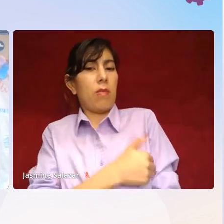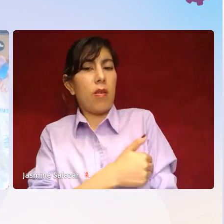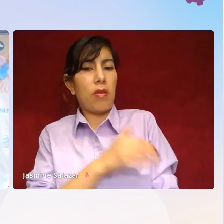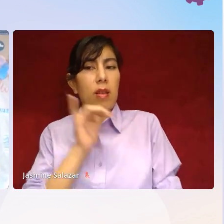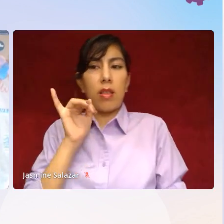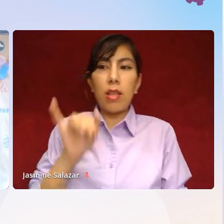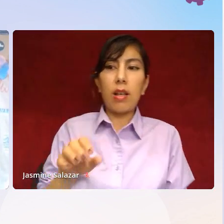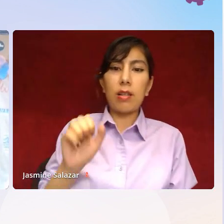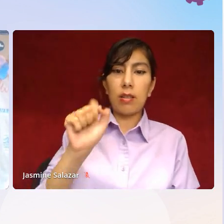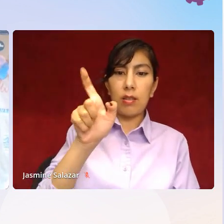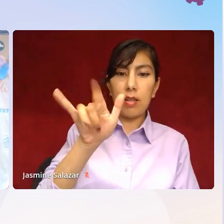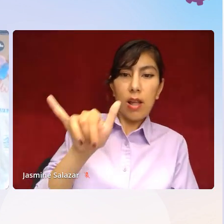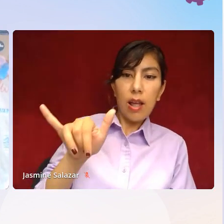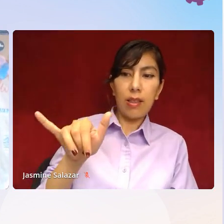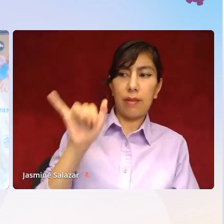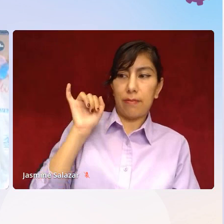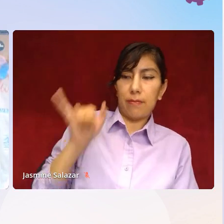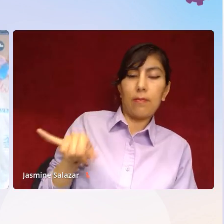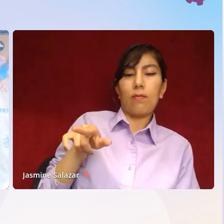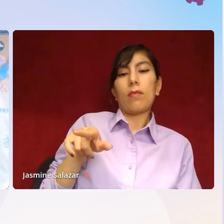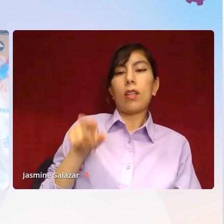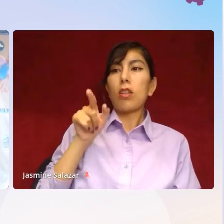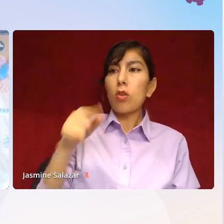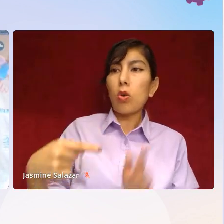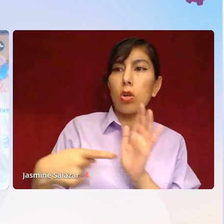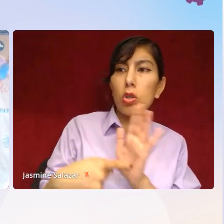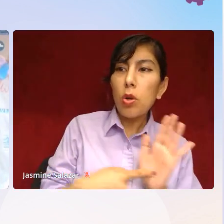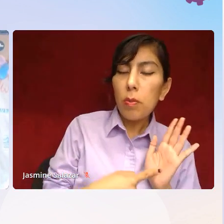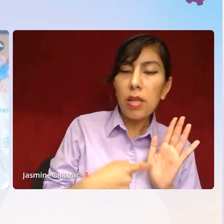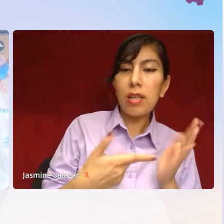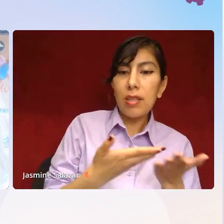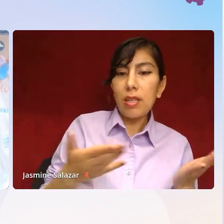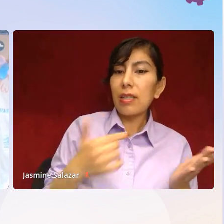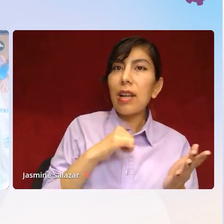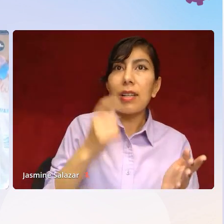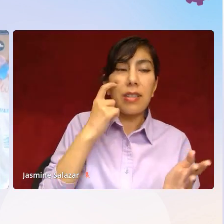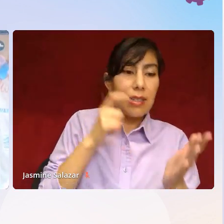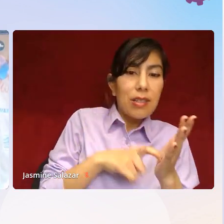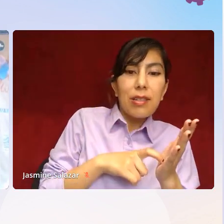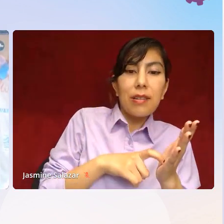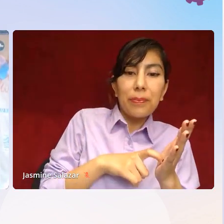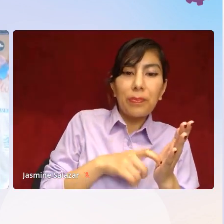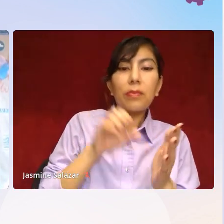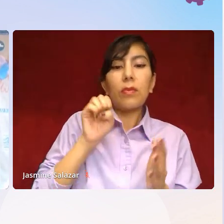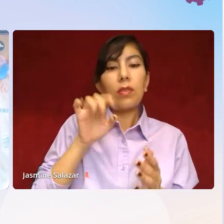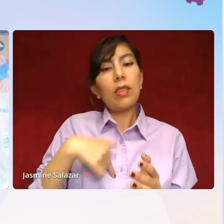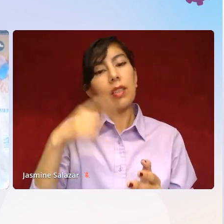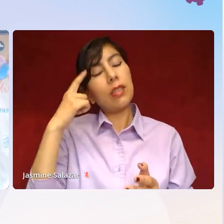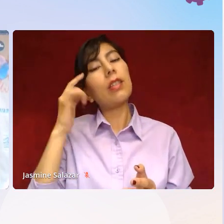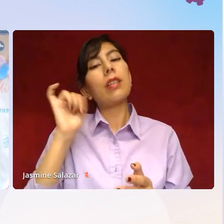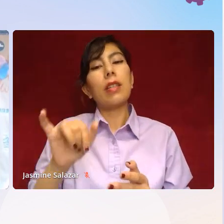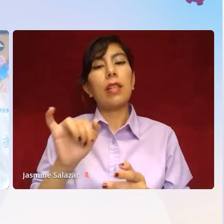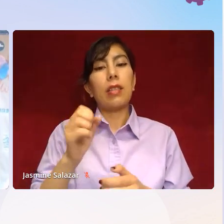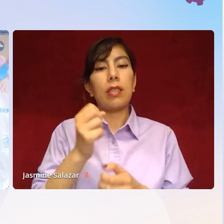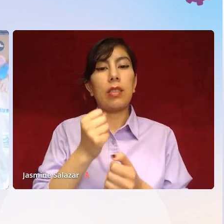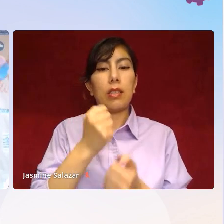allyship as a verb. You are showing me things I didn't even see. And I think that's everyone's work.